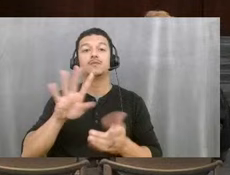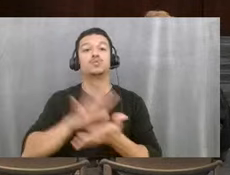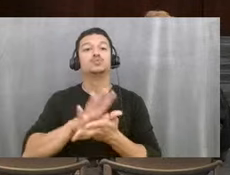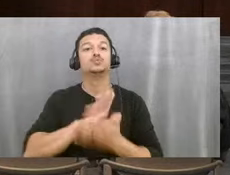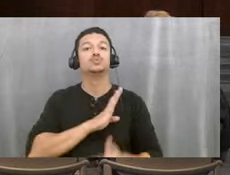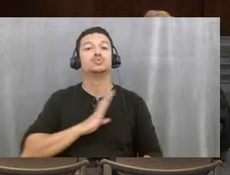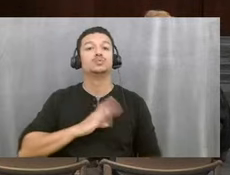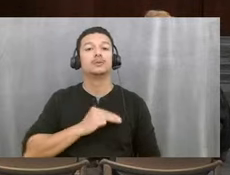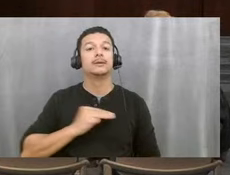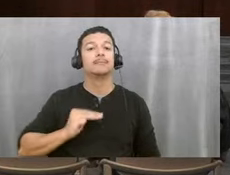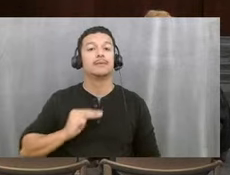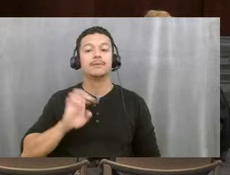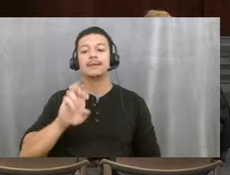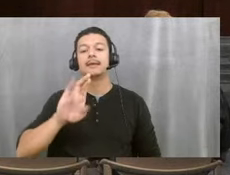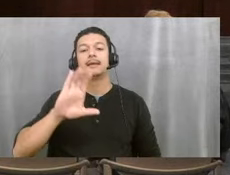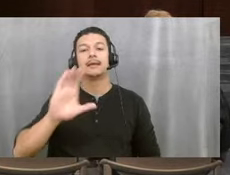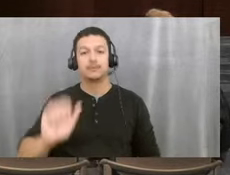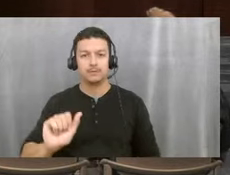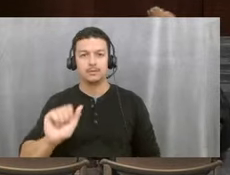joining us this evening.